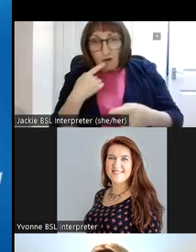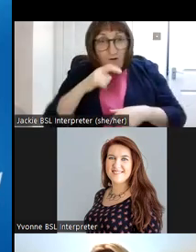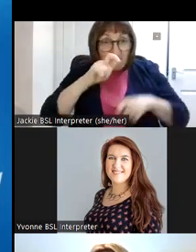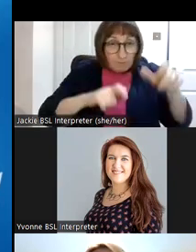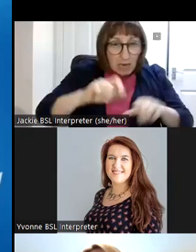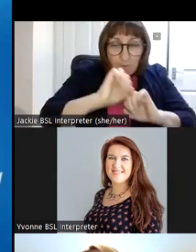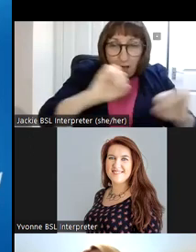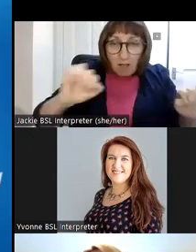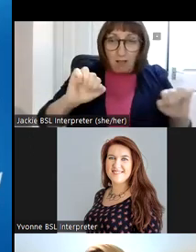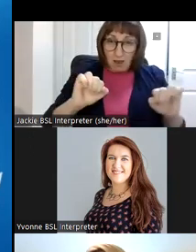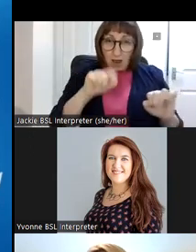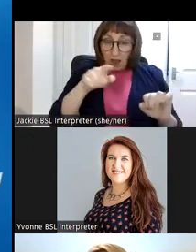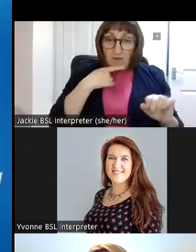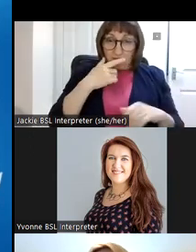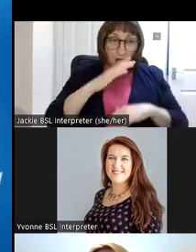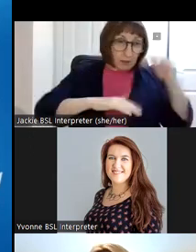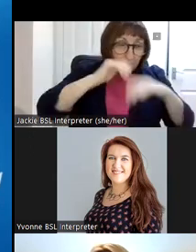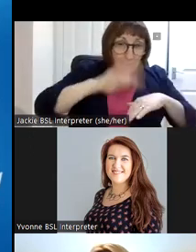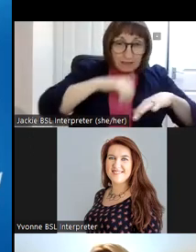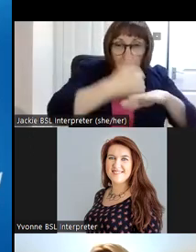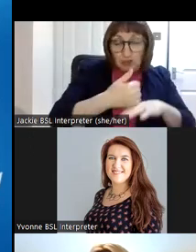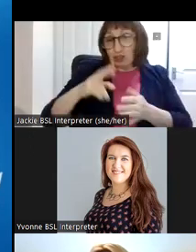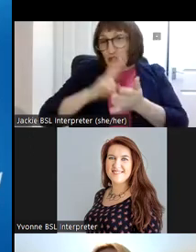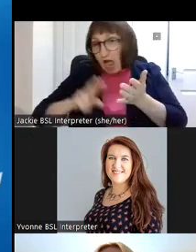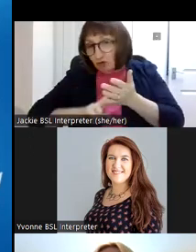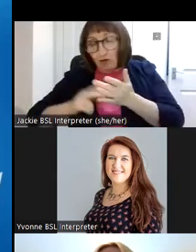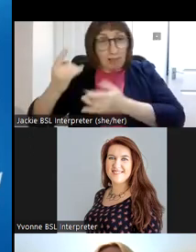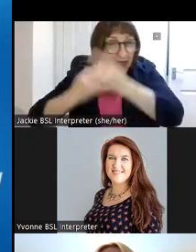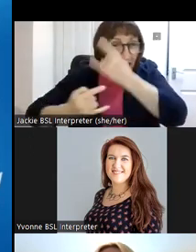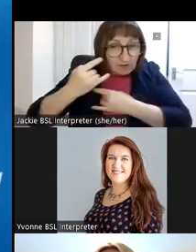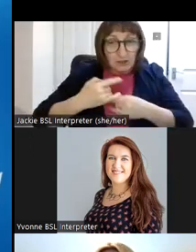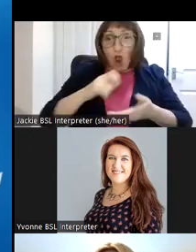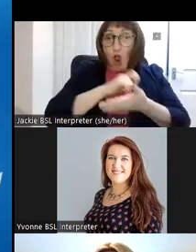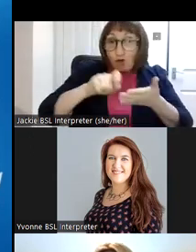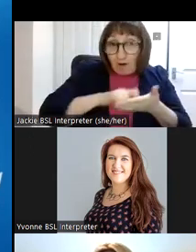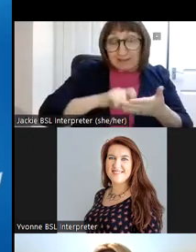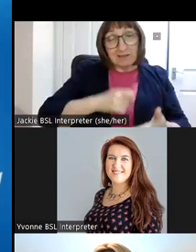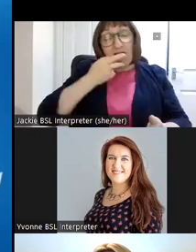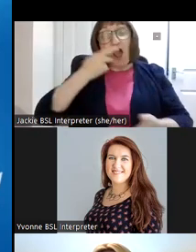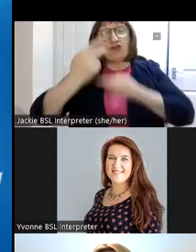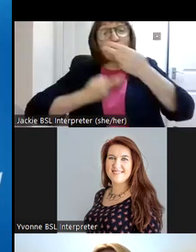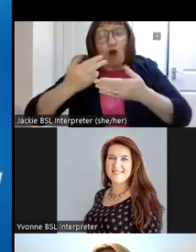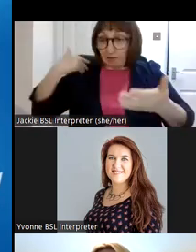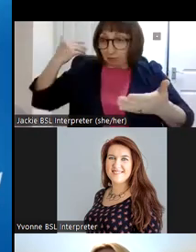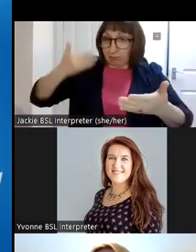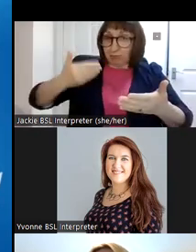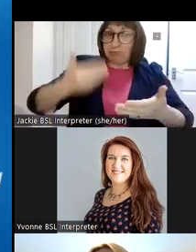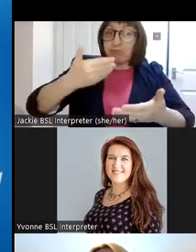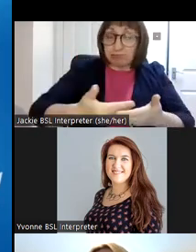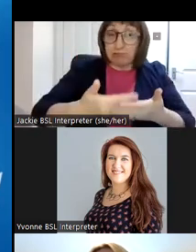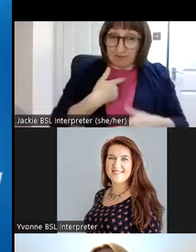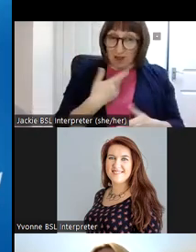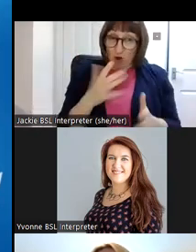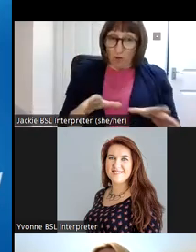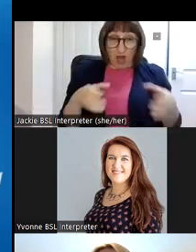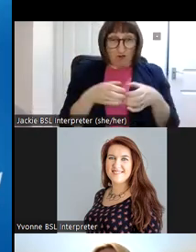uh and this covers built heritage natural heritage written and oral heritage uh we're a group that